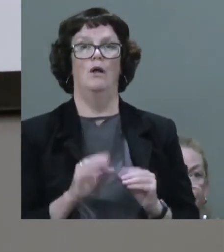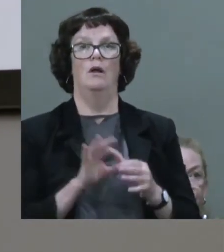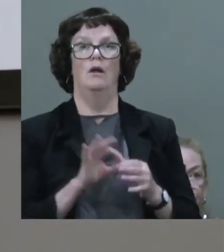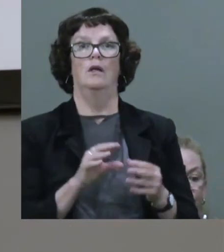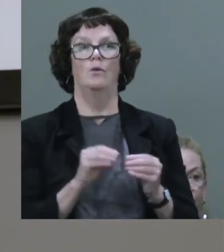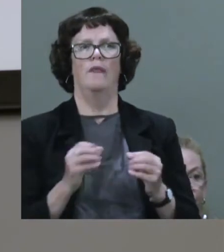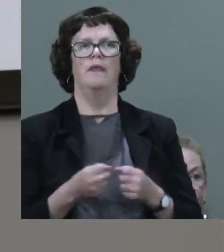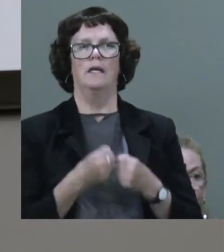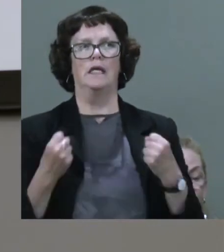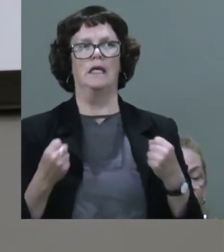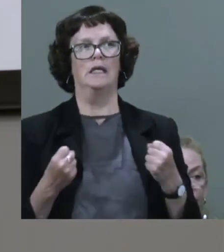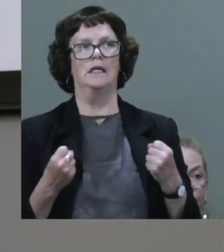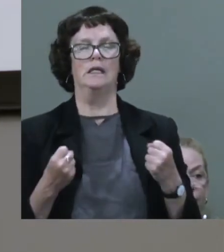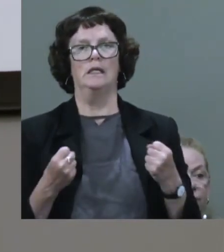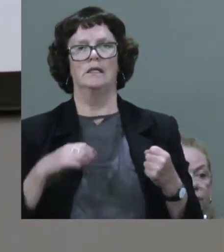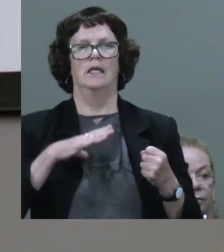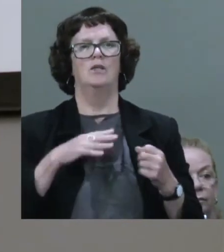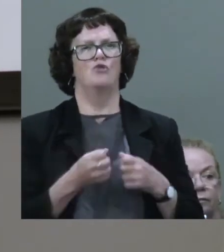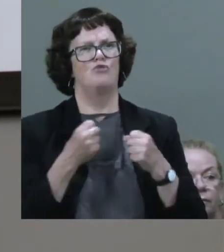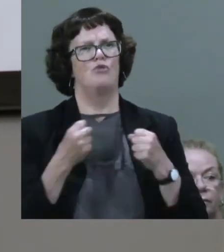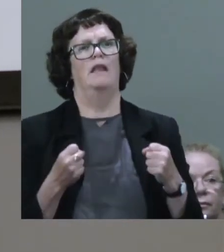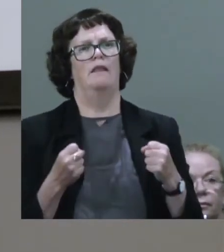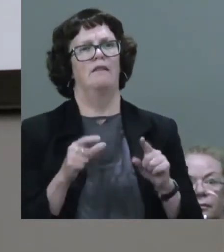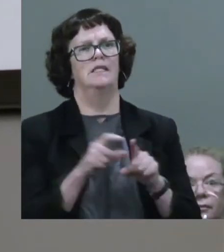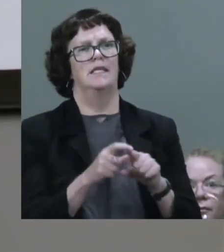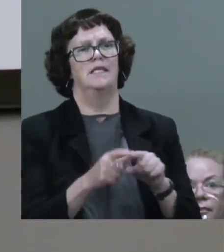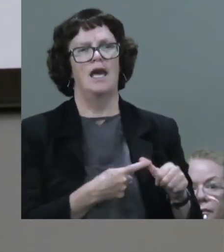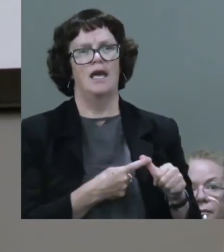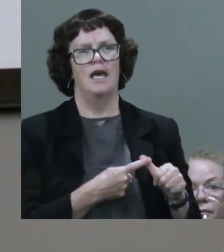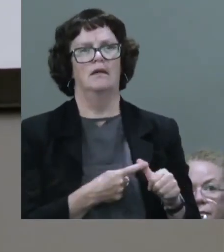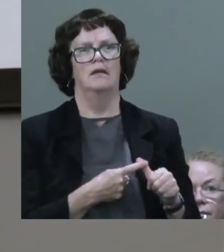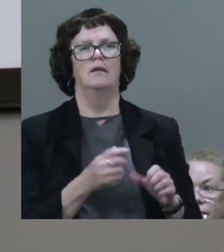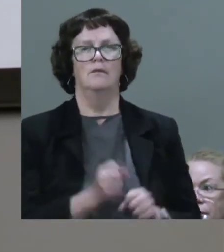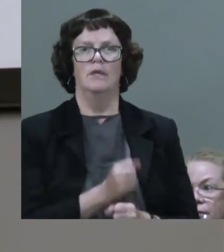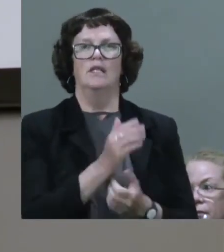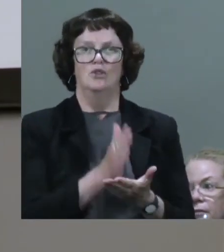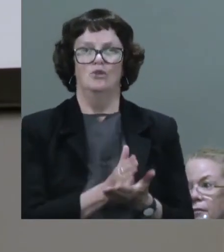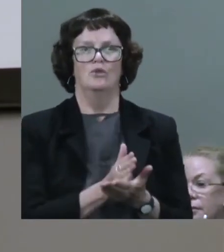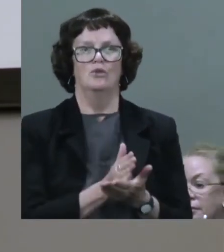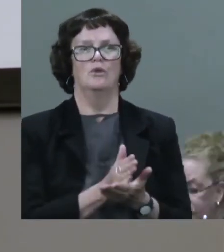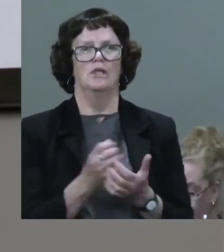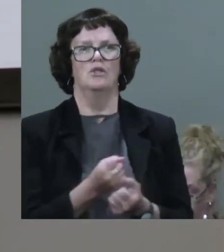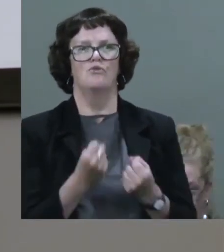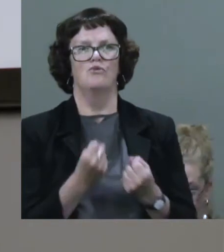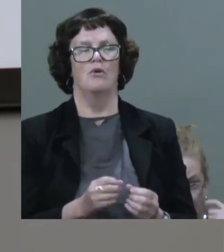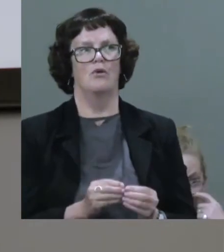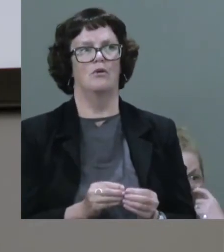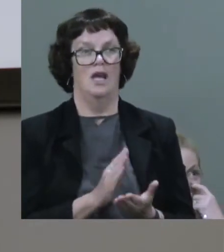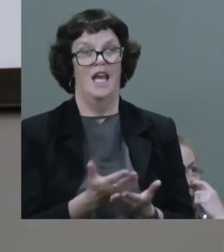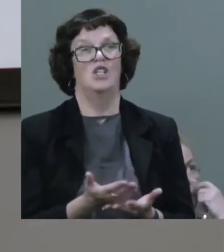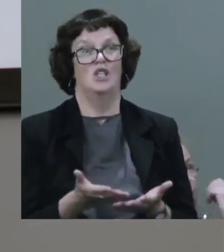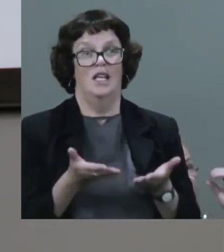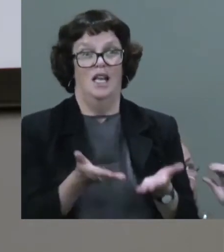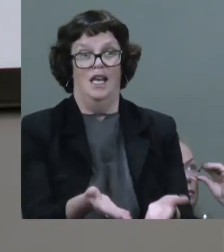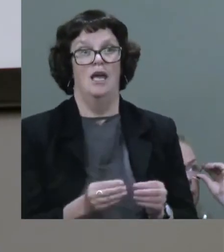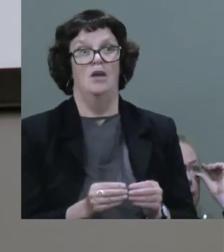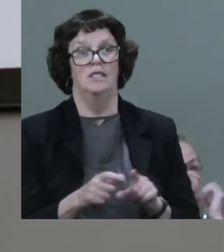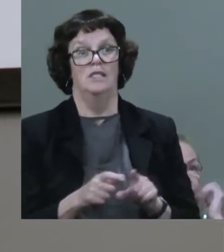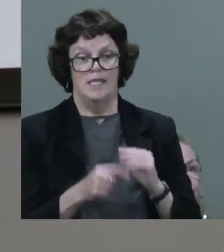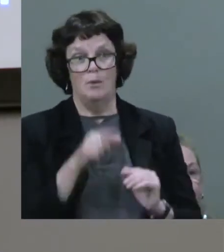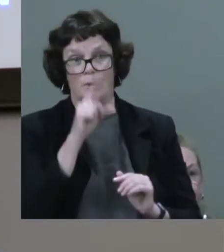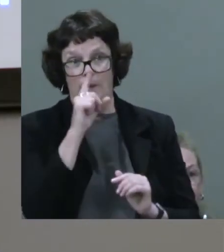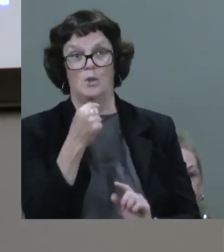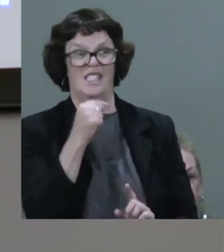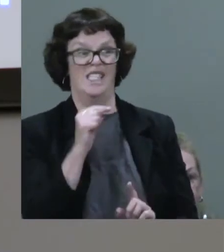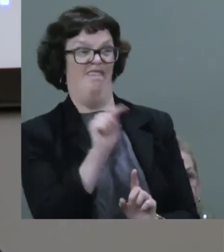strengthen the DDA and give it teeth so that actually it allows us to disable people to flag an issue we're